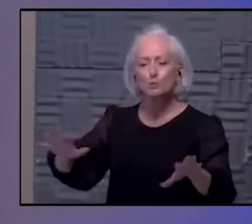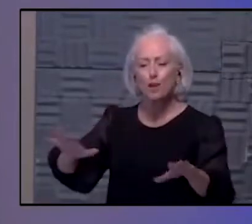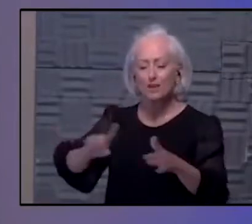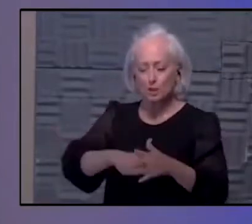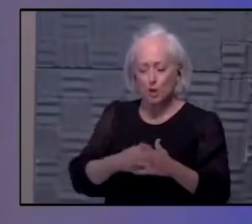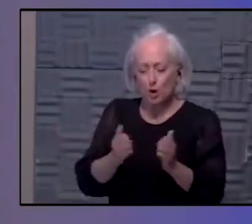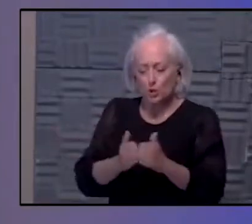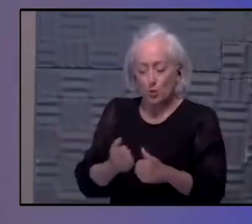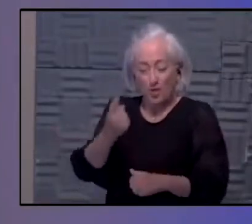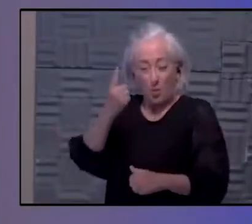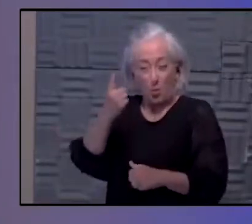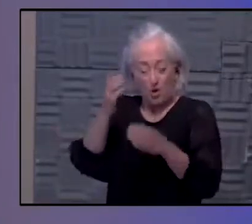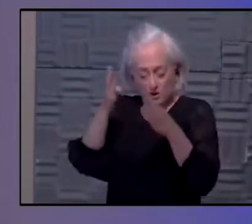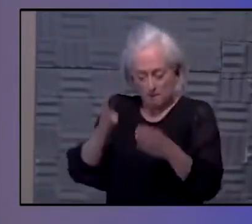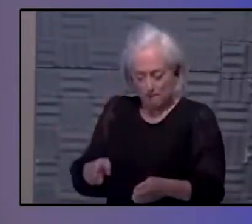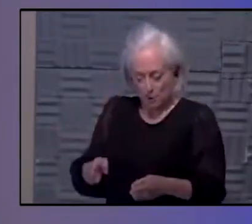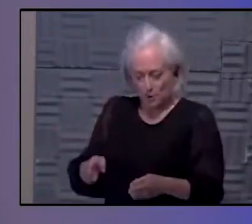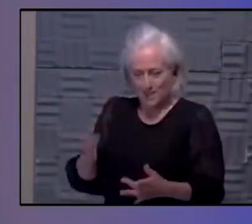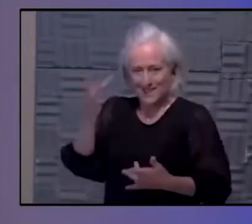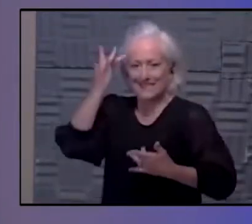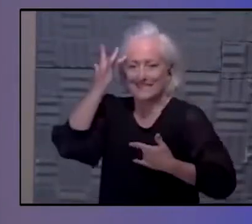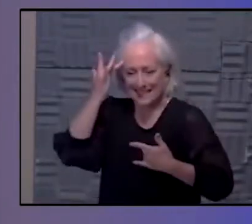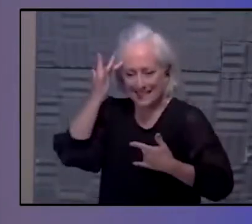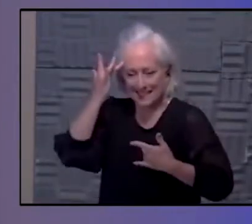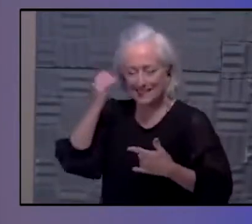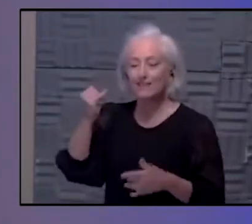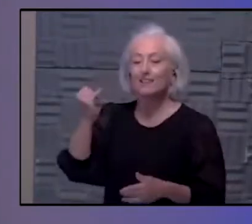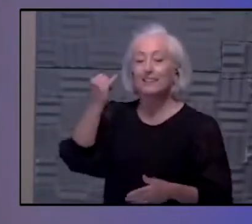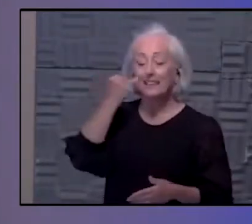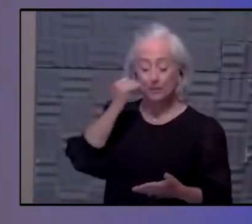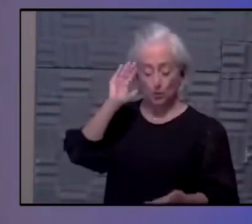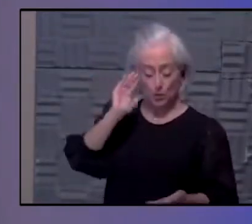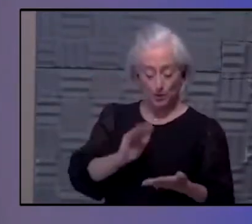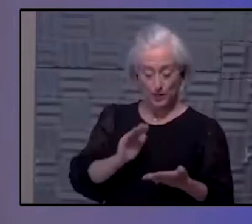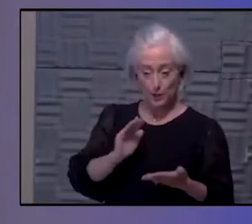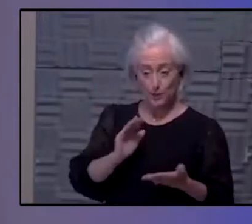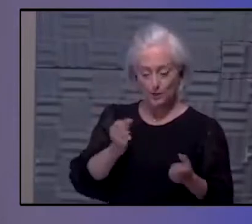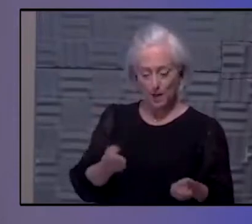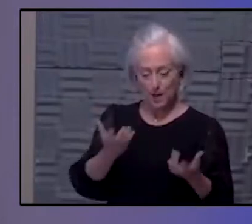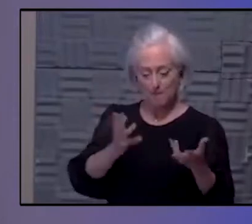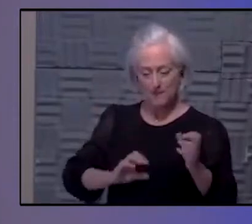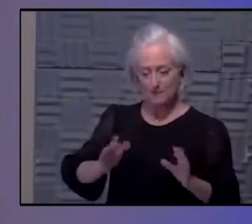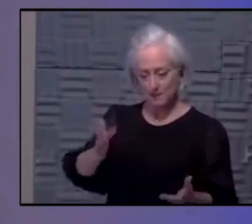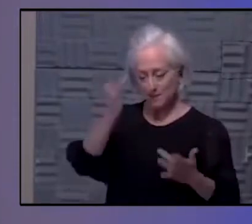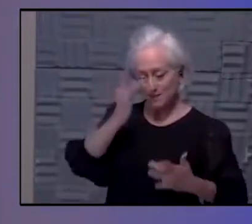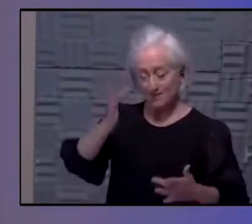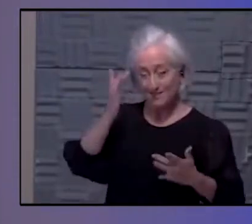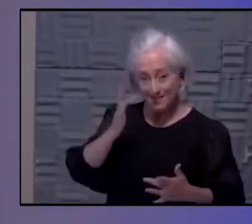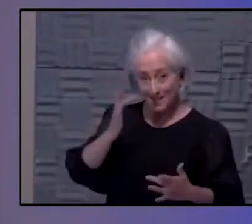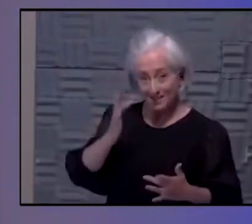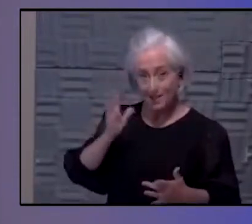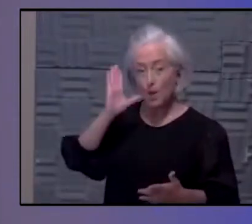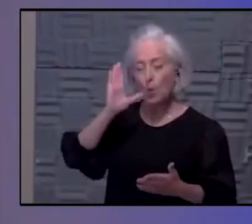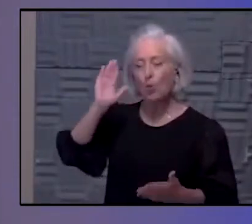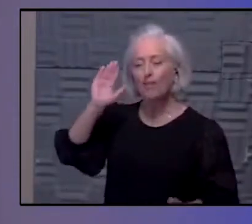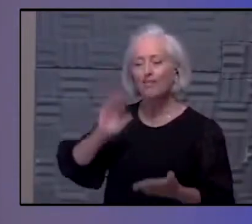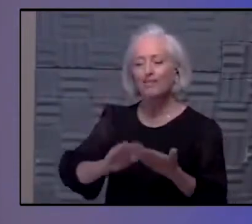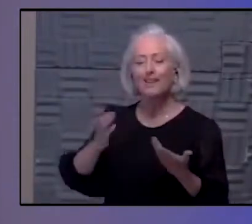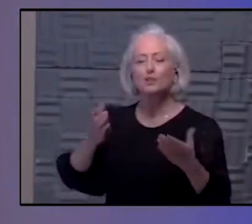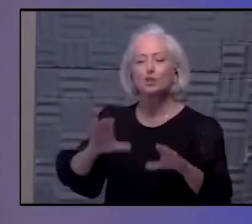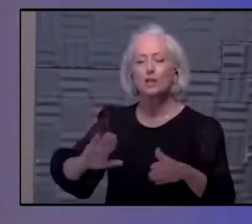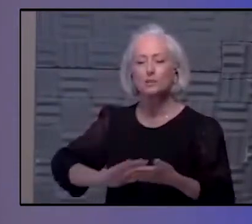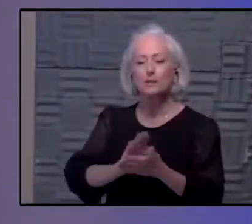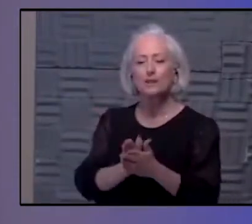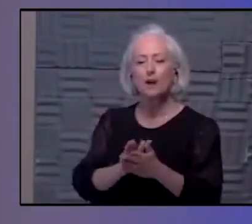So if we reduce the overall infection rate in the population, it's less likely to be a super spreader event. However,